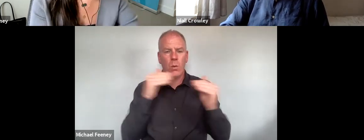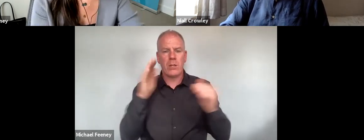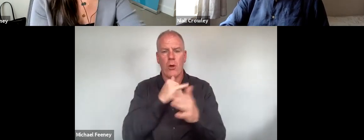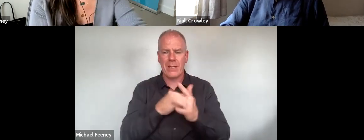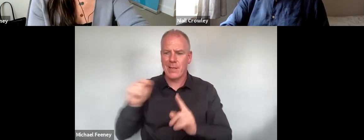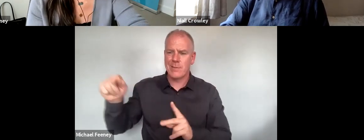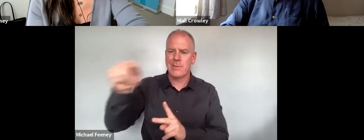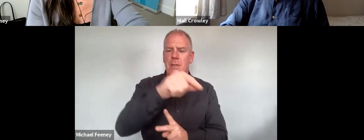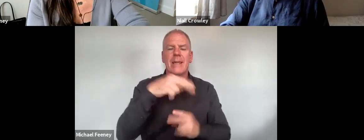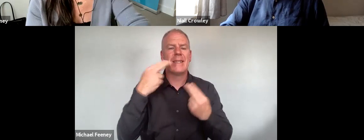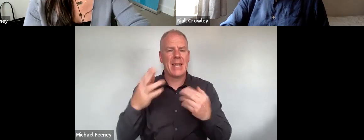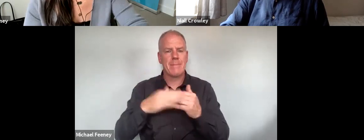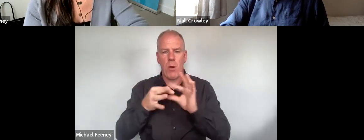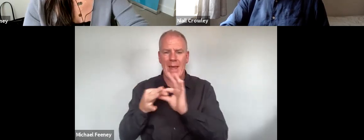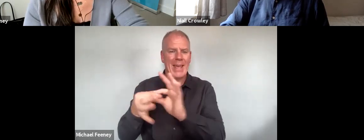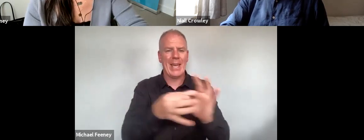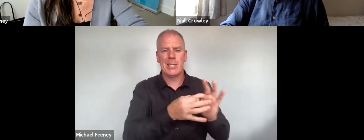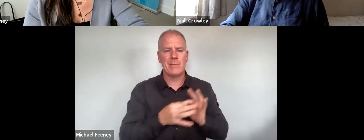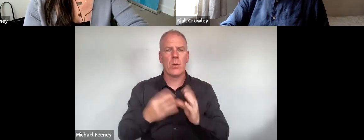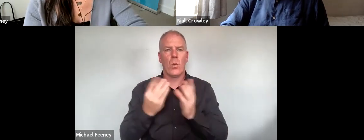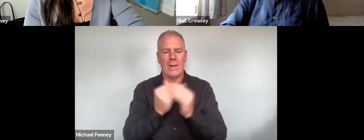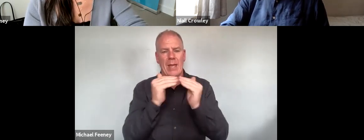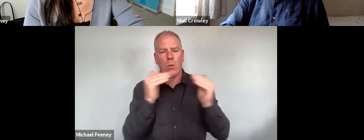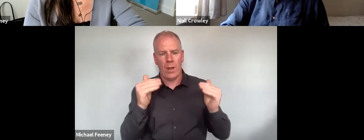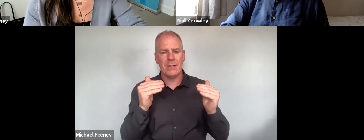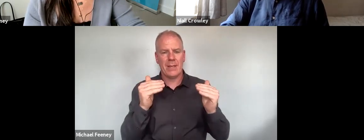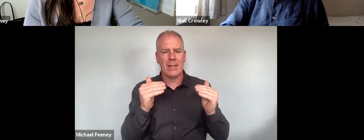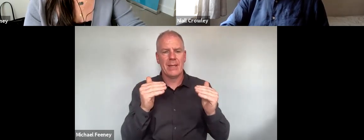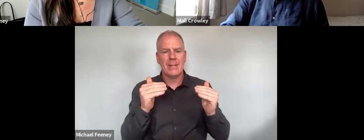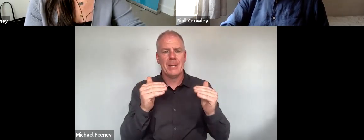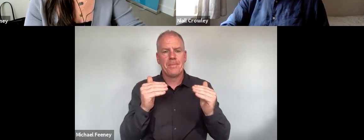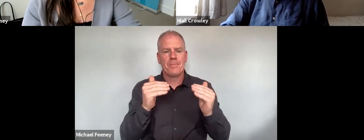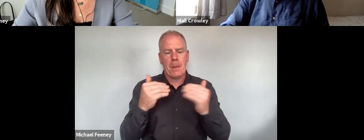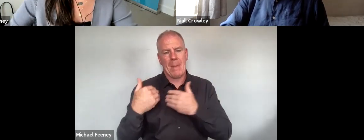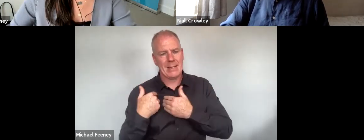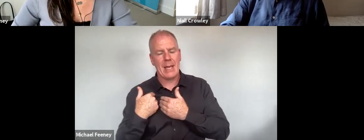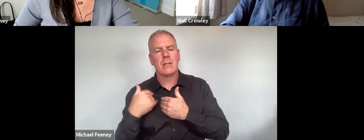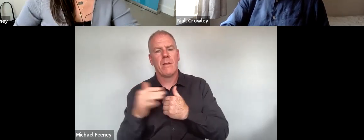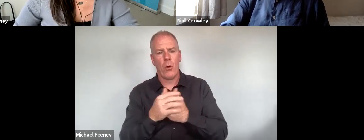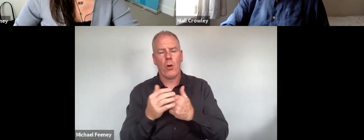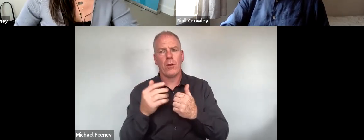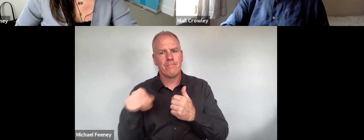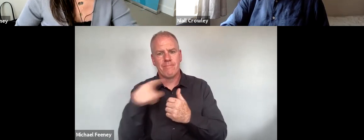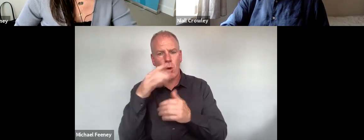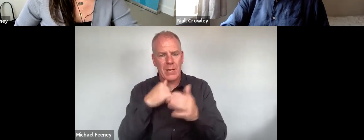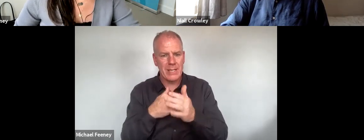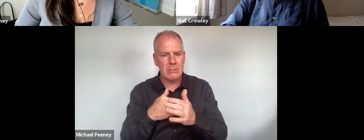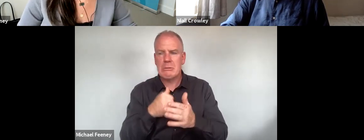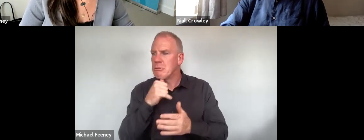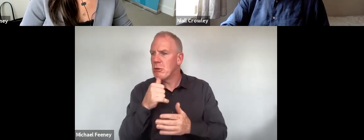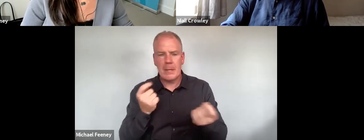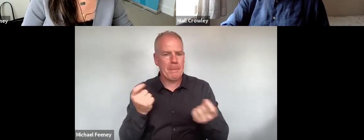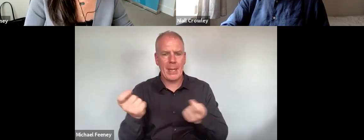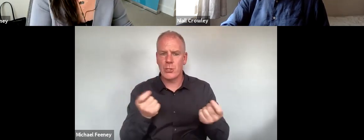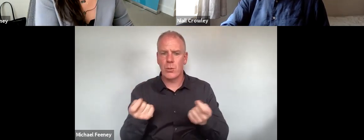need for an active engagement of the equality mandate in multi-mandate bodies to address these concerns. It found no such active management